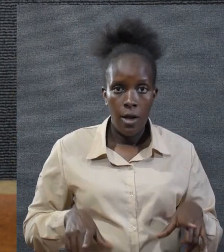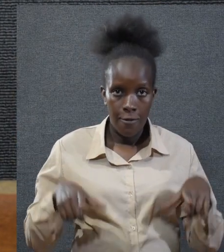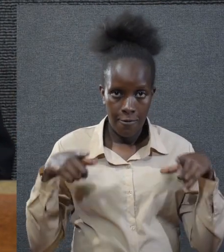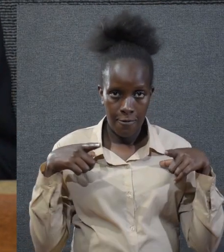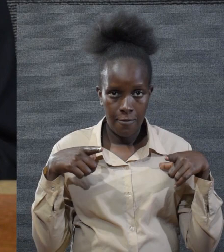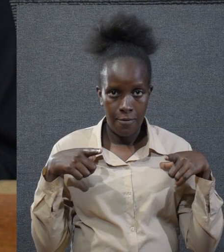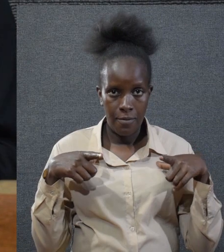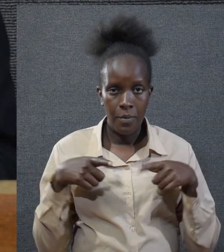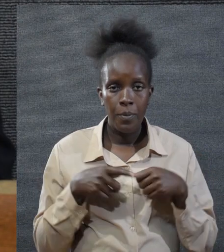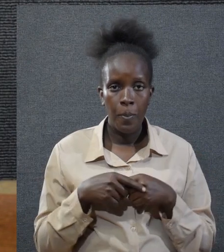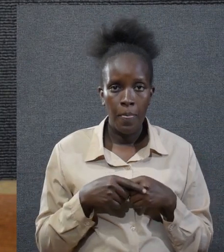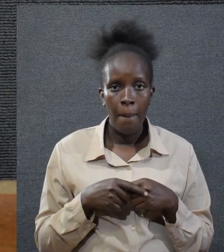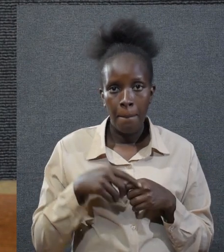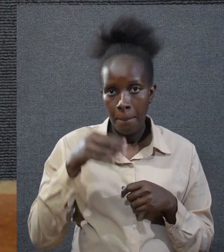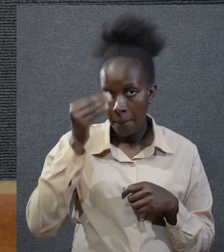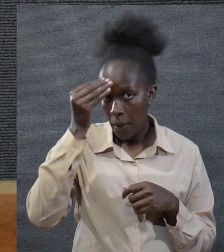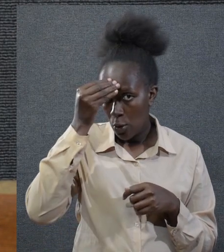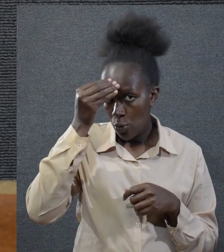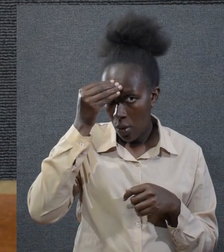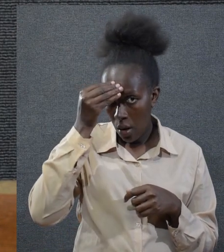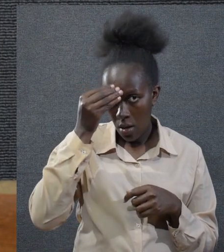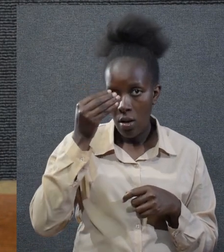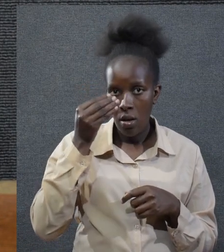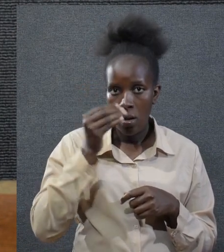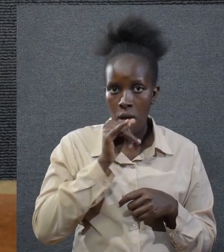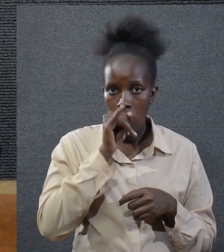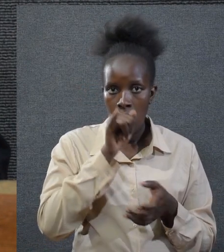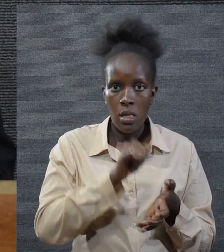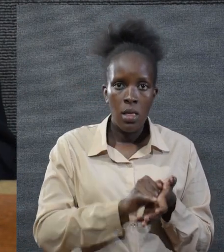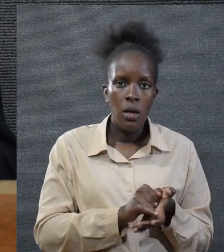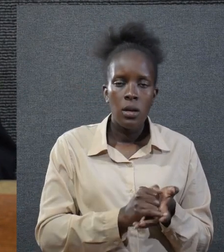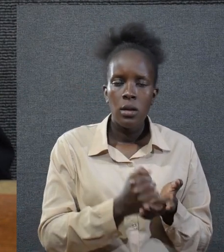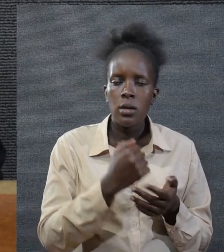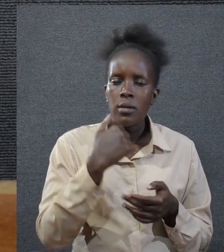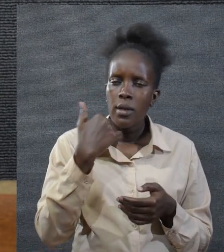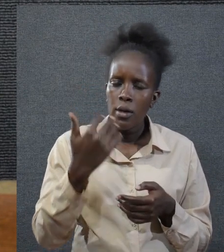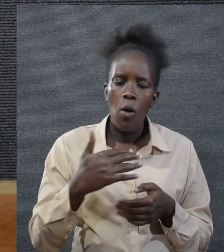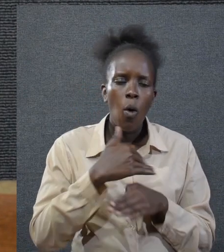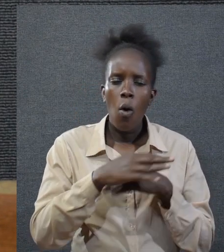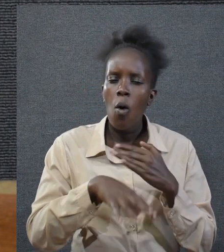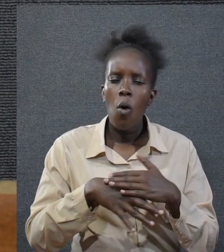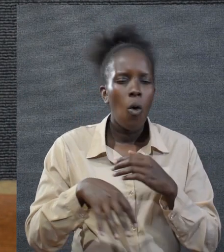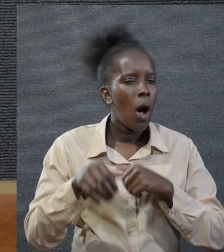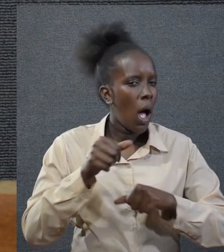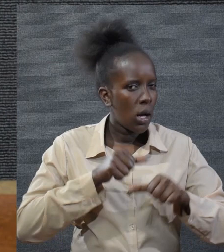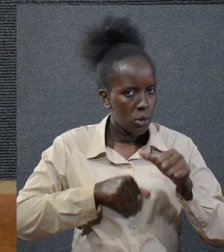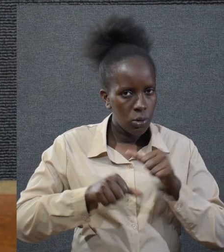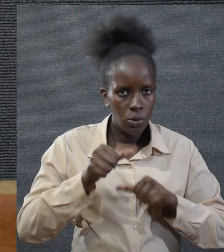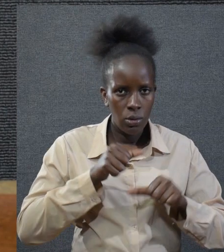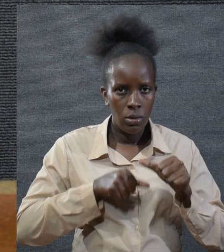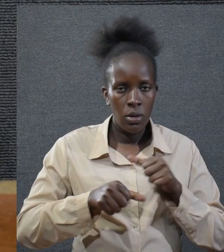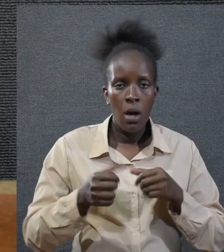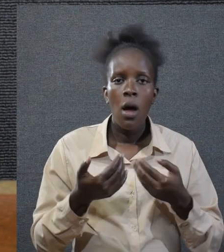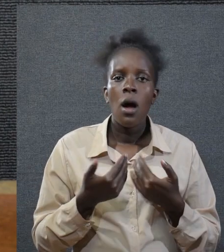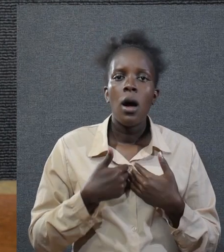in life to learn is that every action